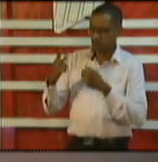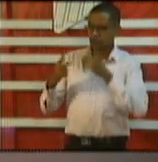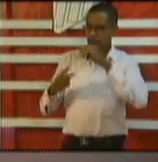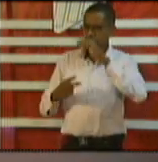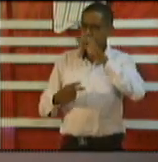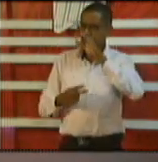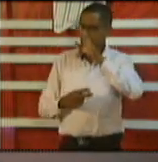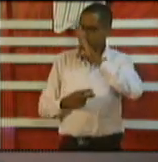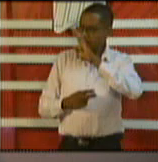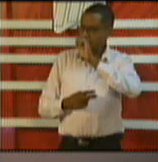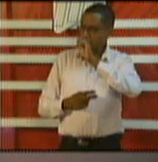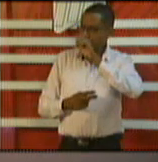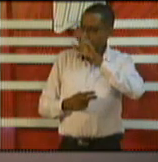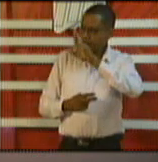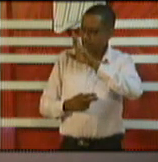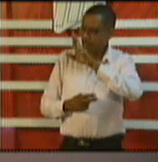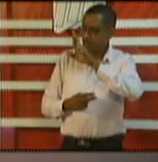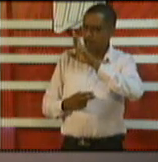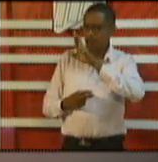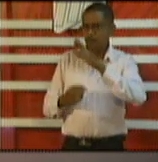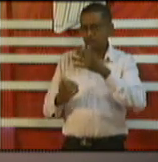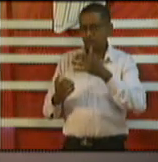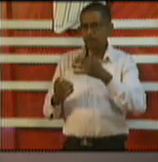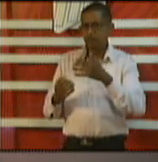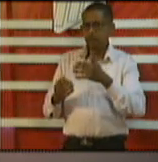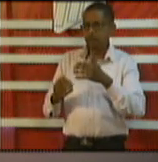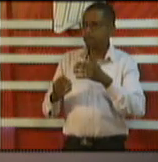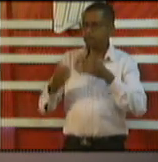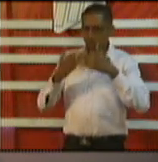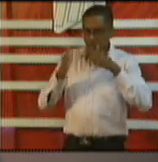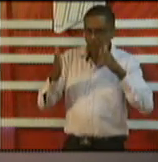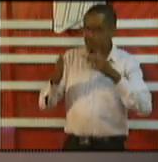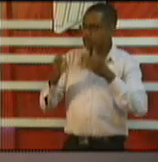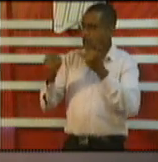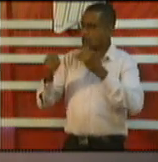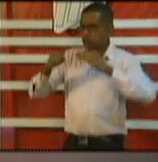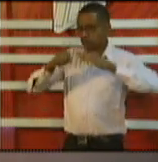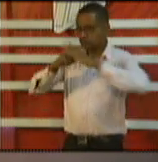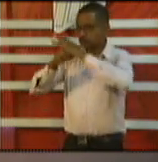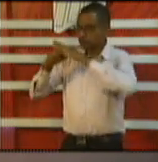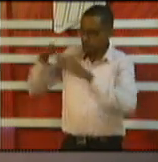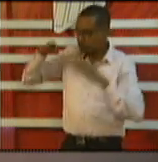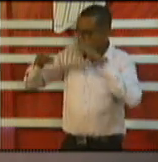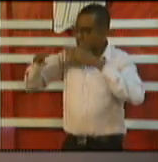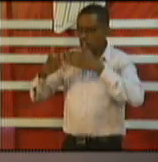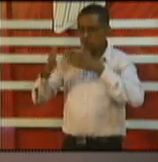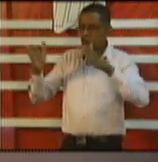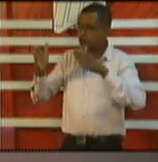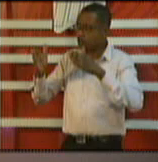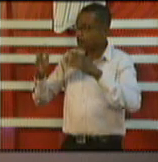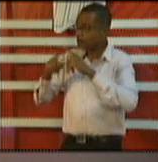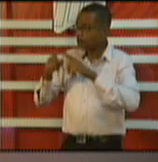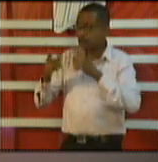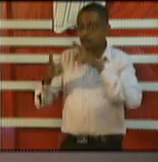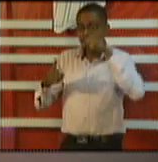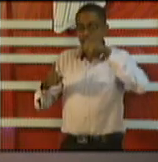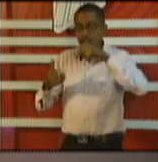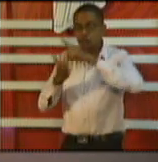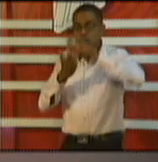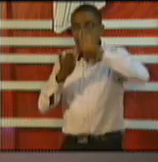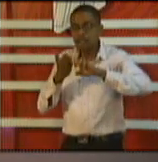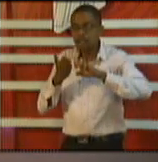so are beaches and while it was touched on briefly earlier this weekend in particular we saw most of our beaches being